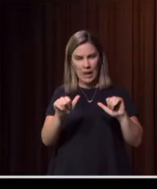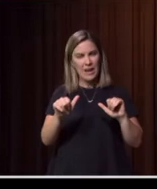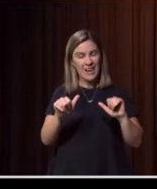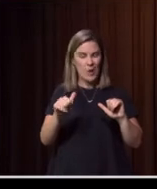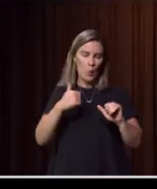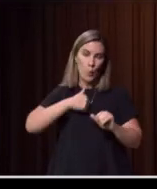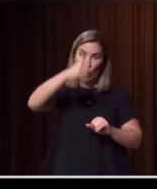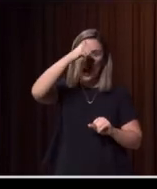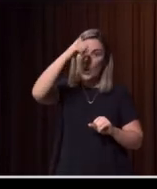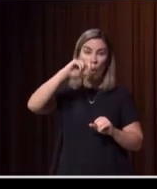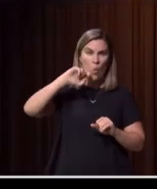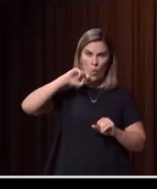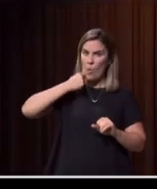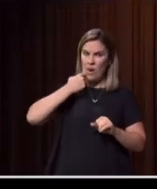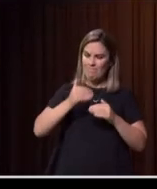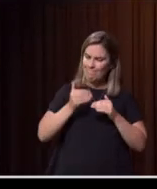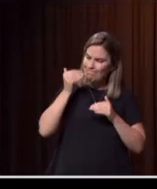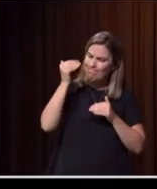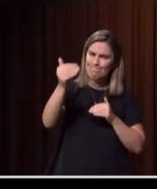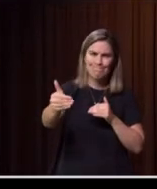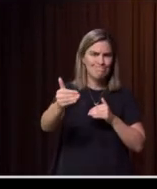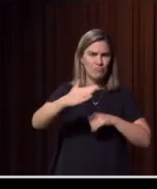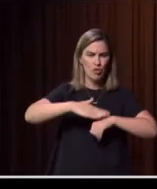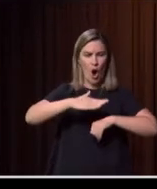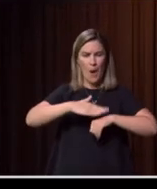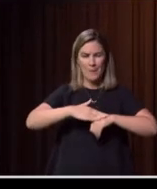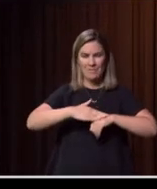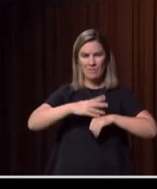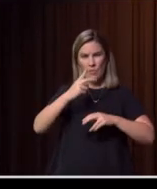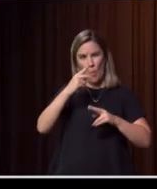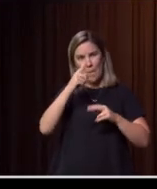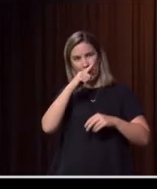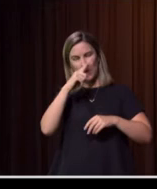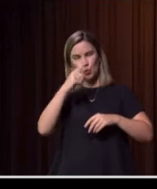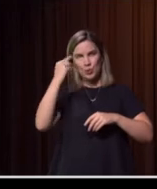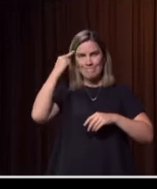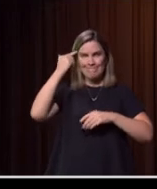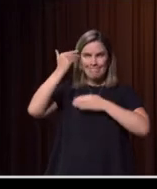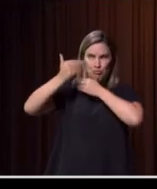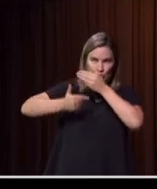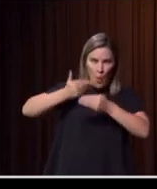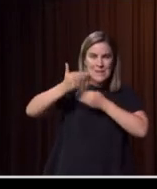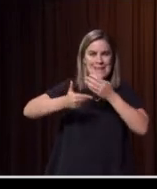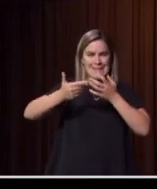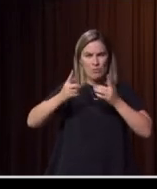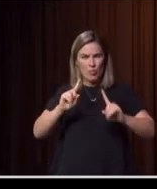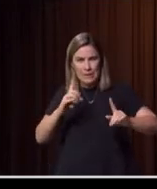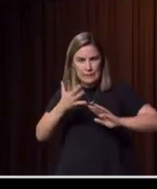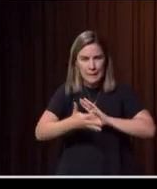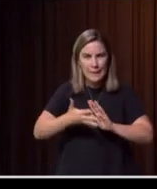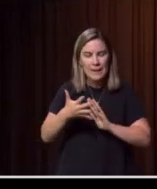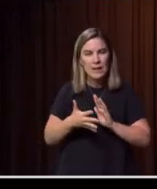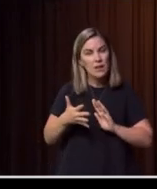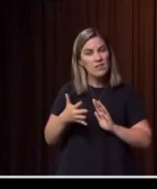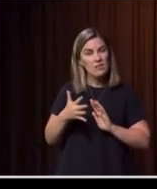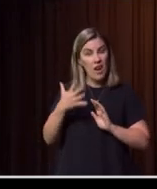a while to be able to articulate what that means. How are those programs going to assist people to really